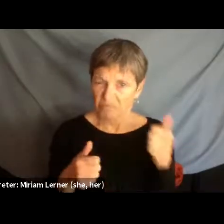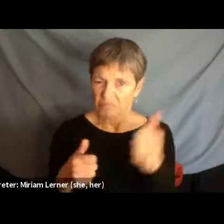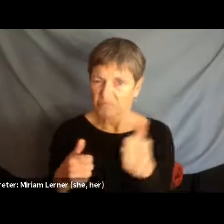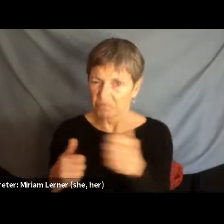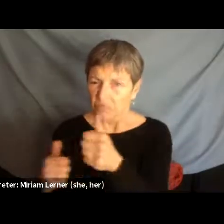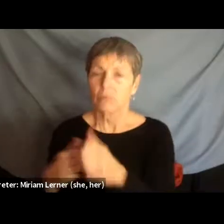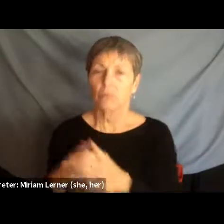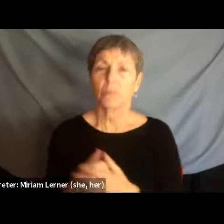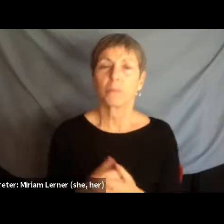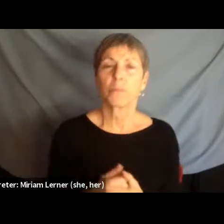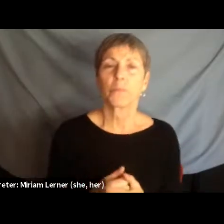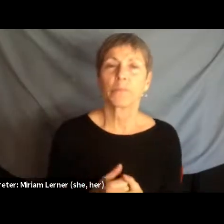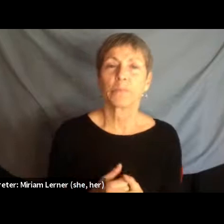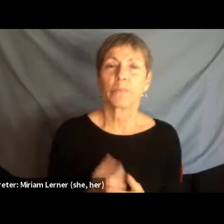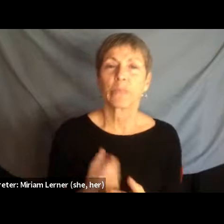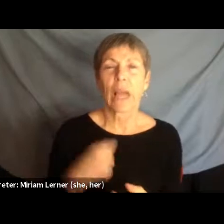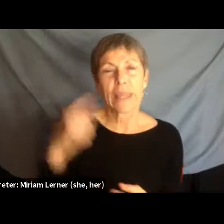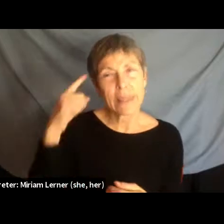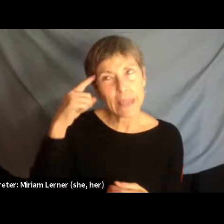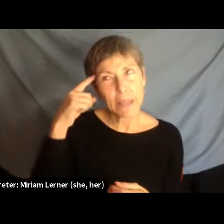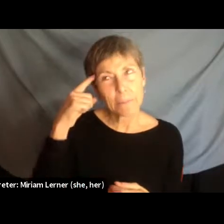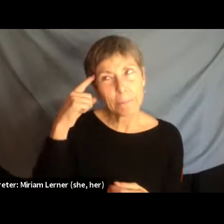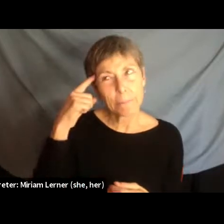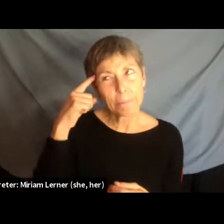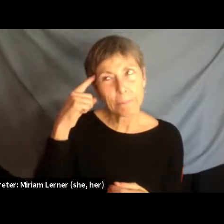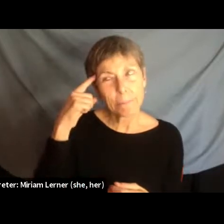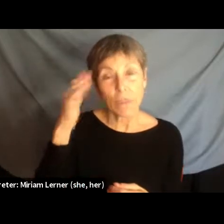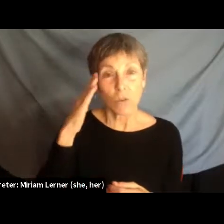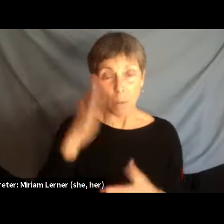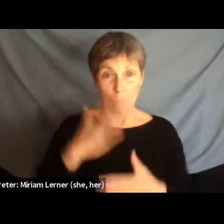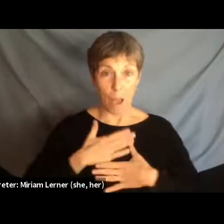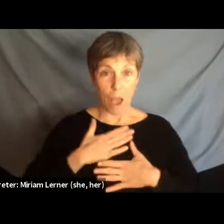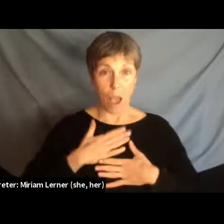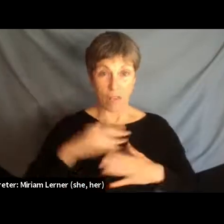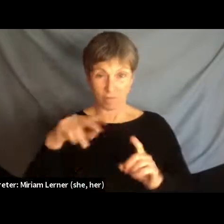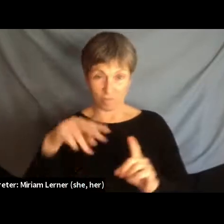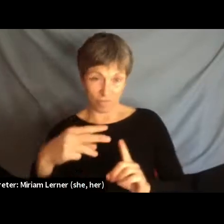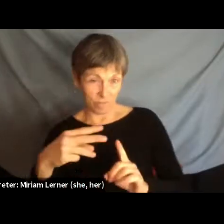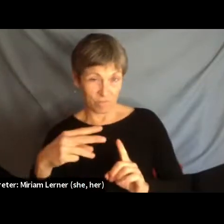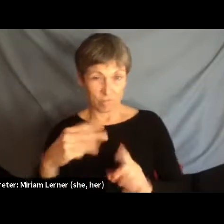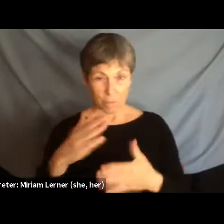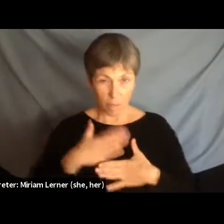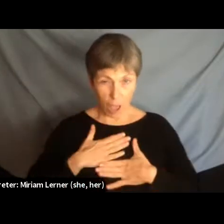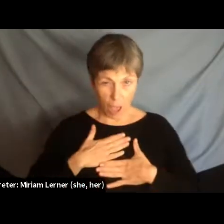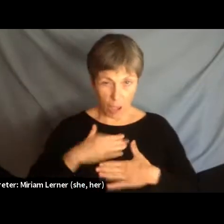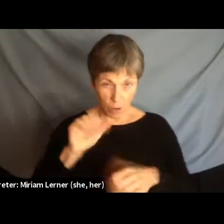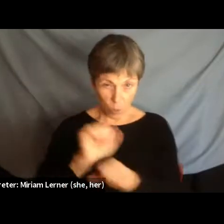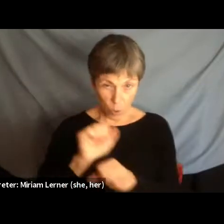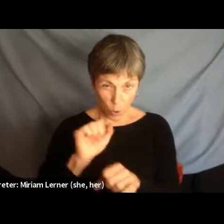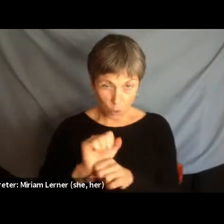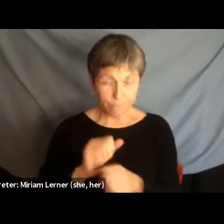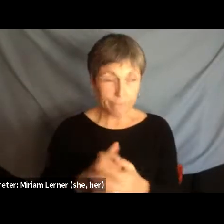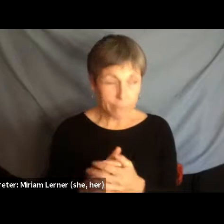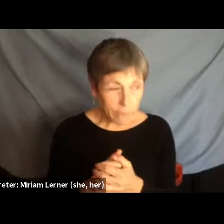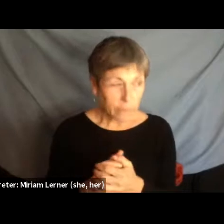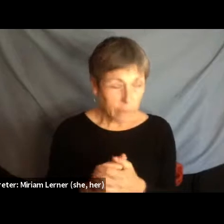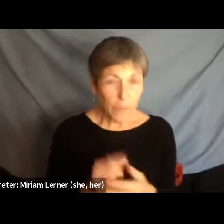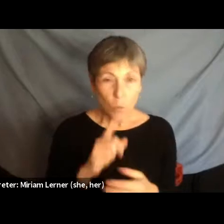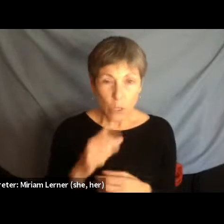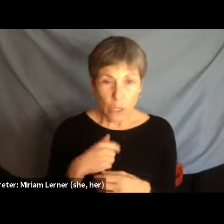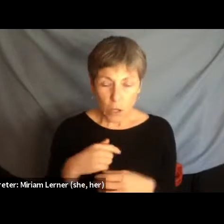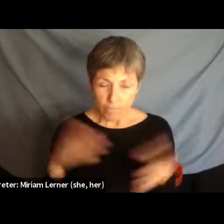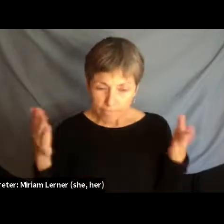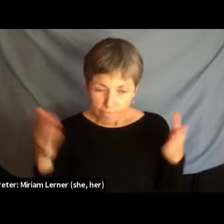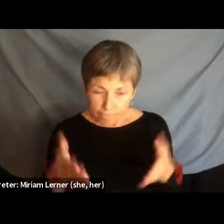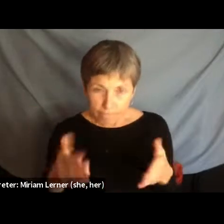you know, from my aspect, from the work that I do, it's really looking at how black